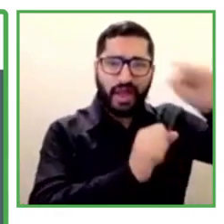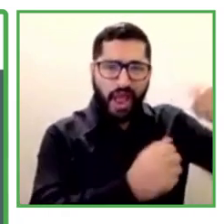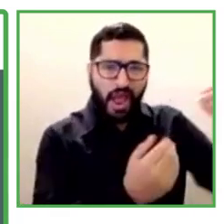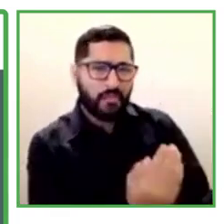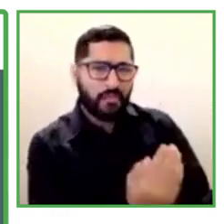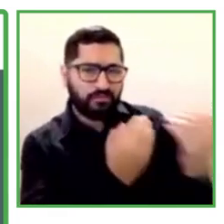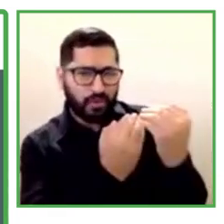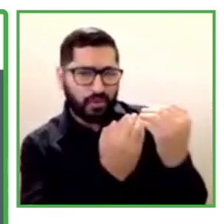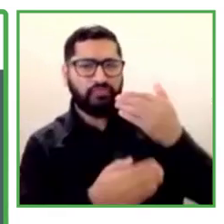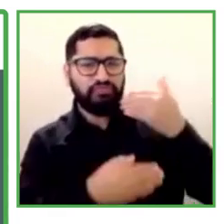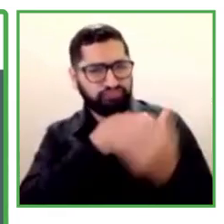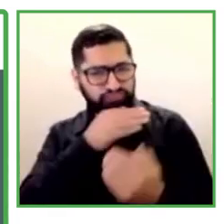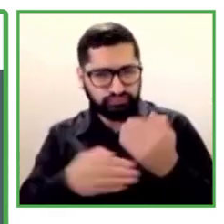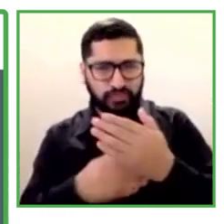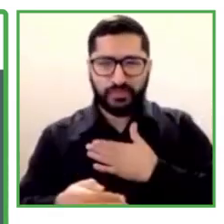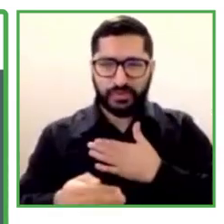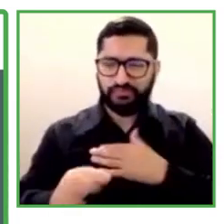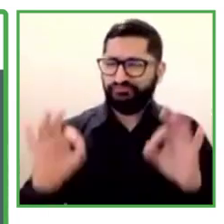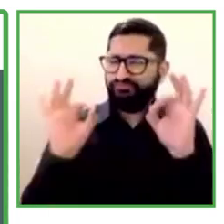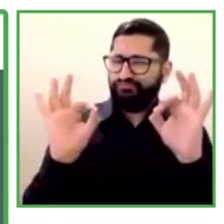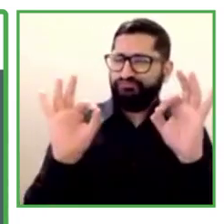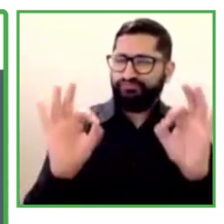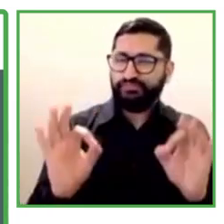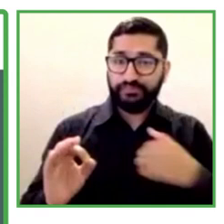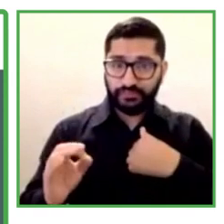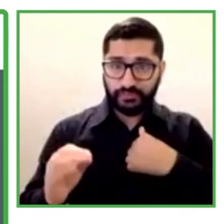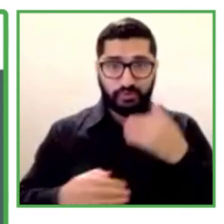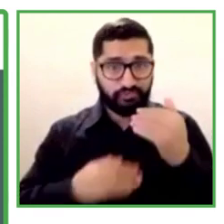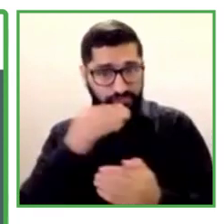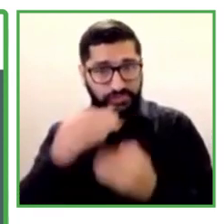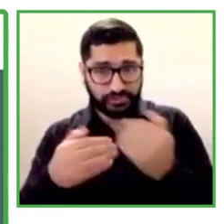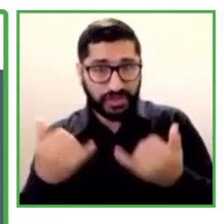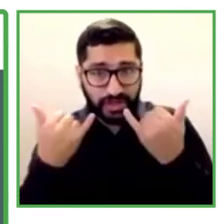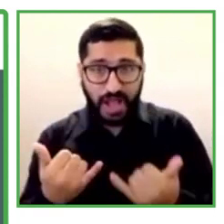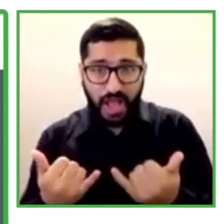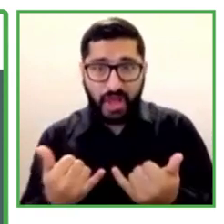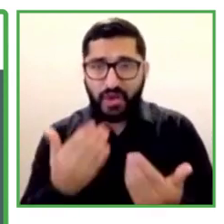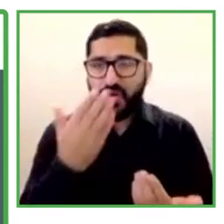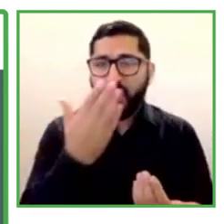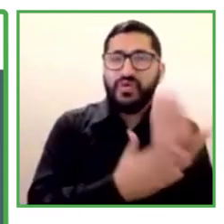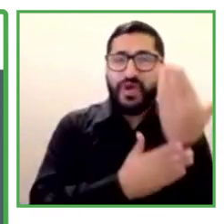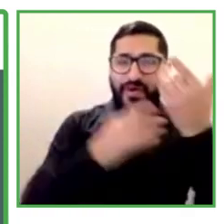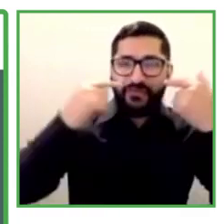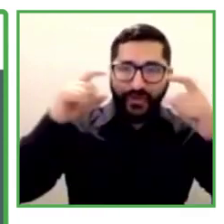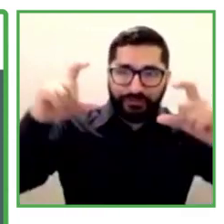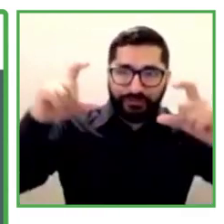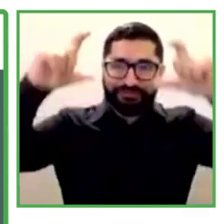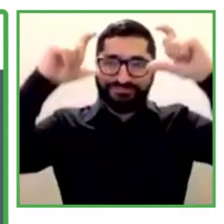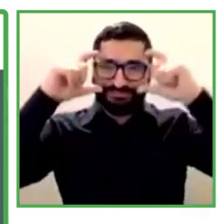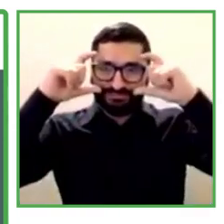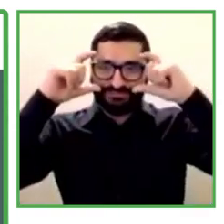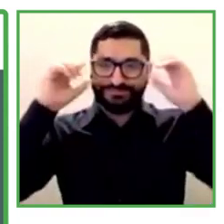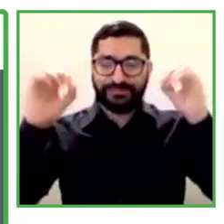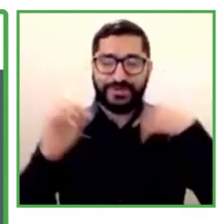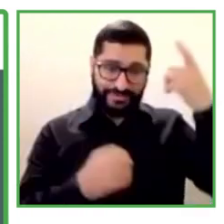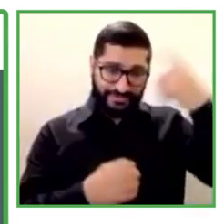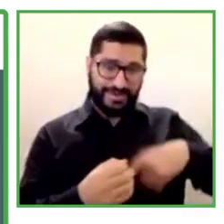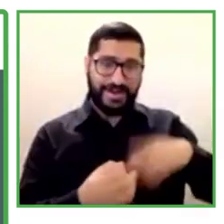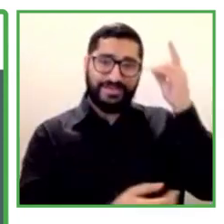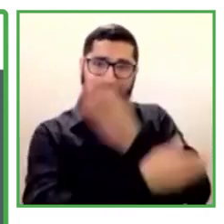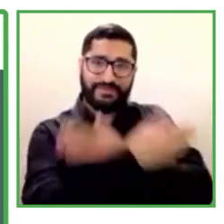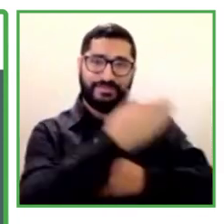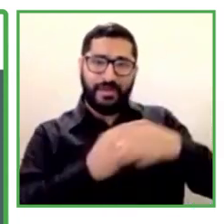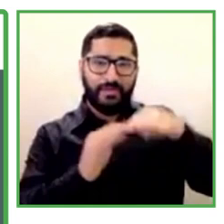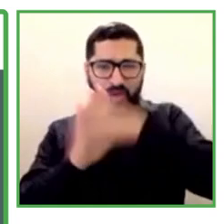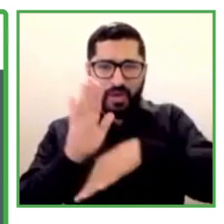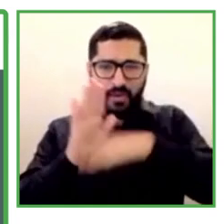in my well-being as well. I am in the process of buying new sunglasses for my disability, and the program Scotiabank